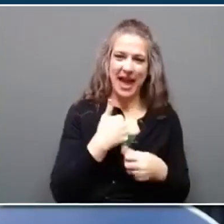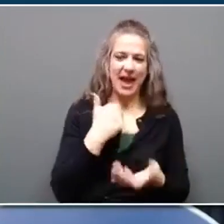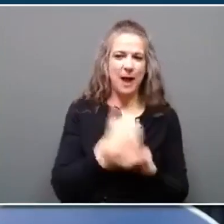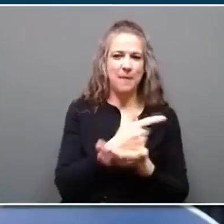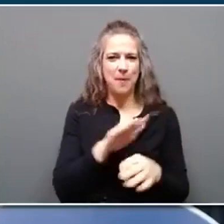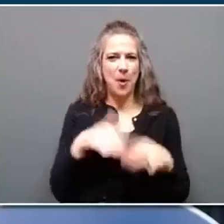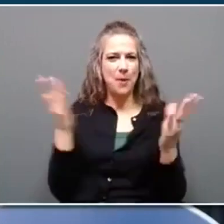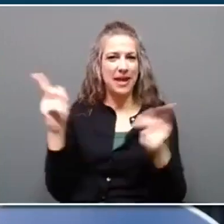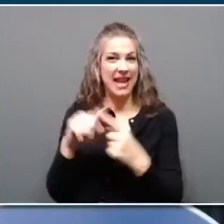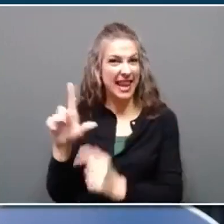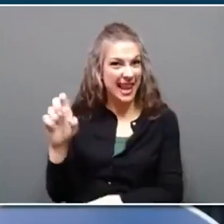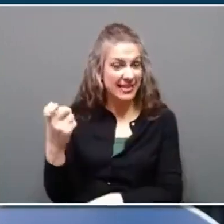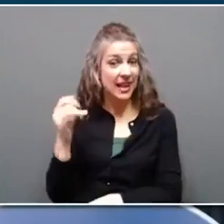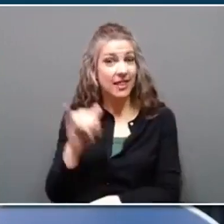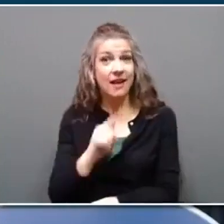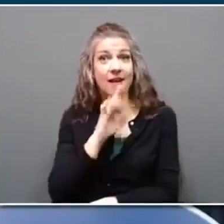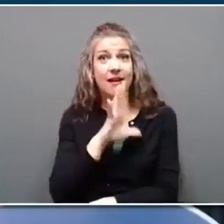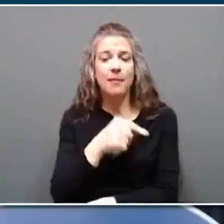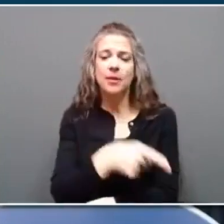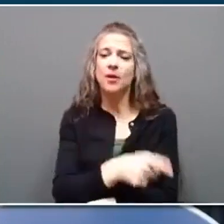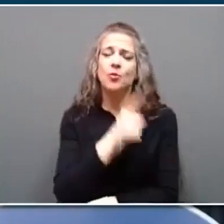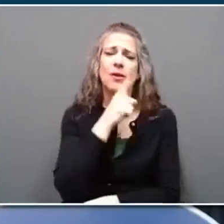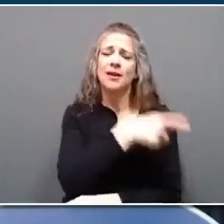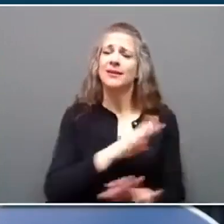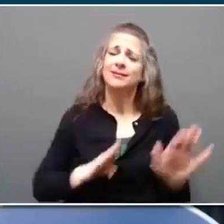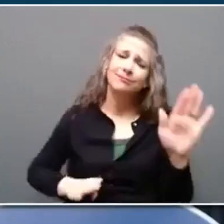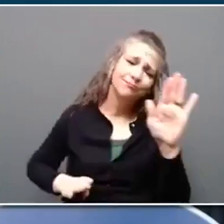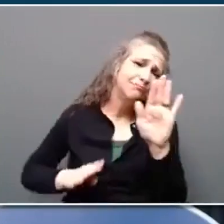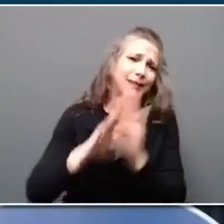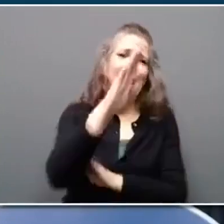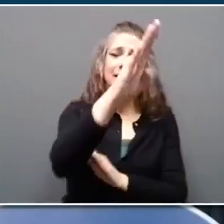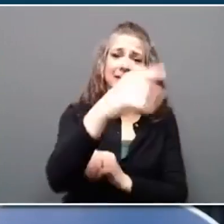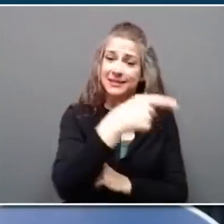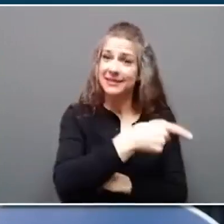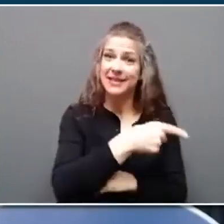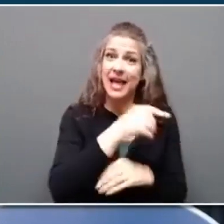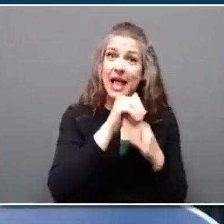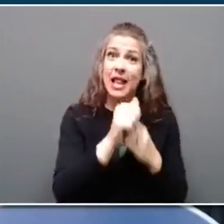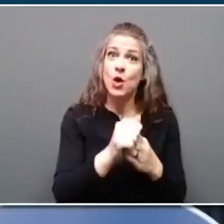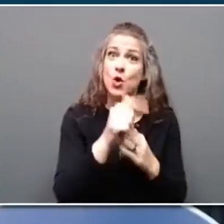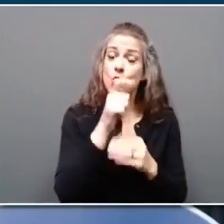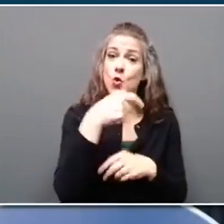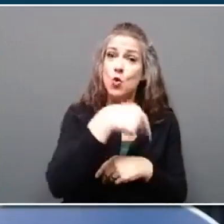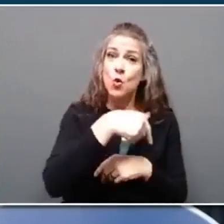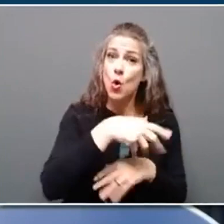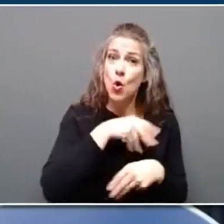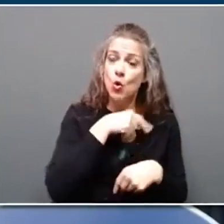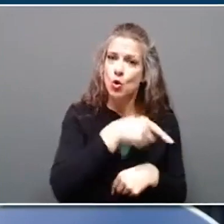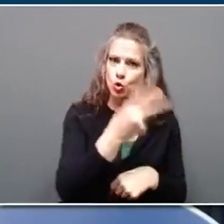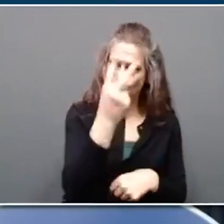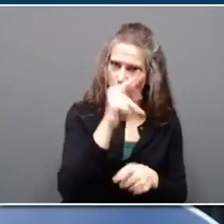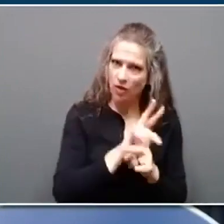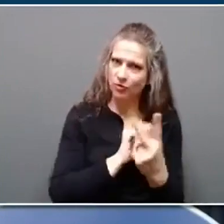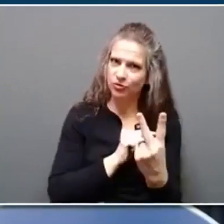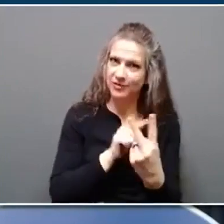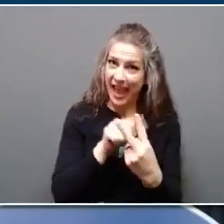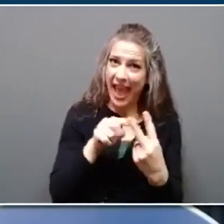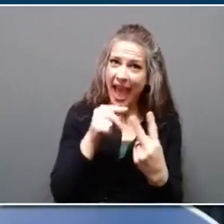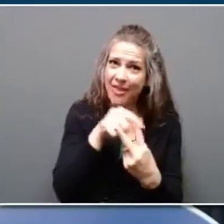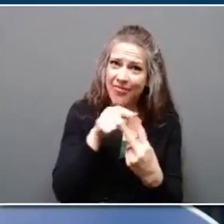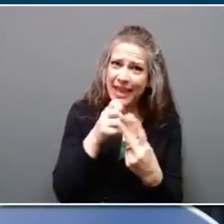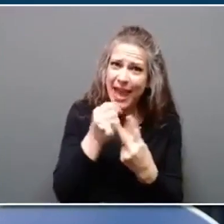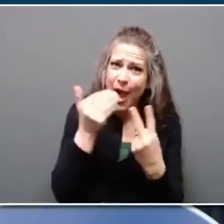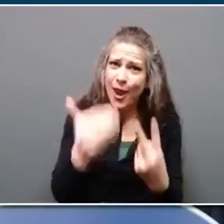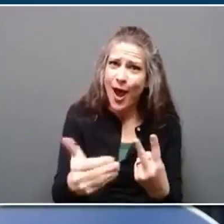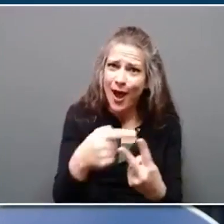company has just taken off. Very impressively, it's led by two brothers that are able to get along and run an